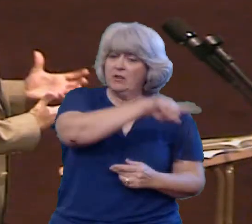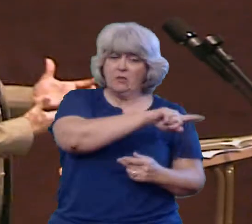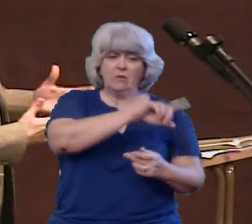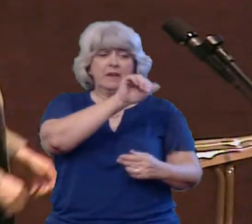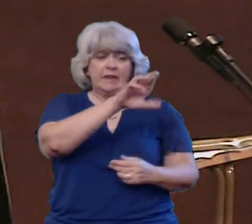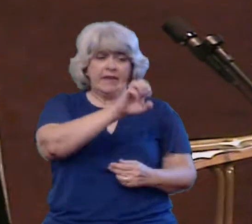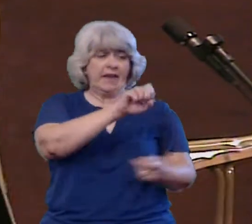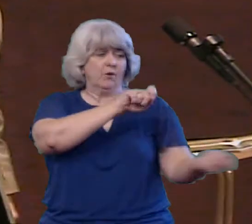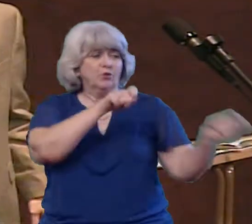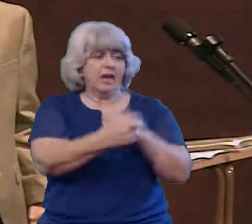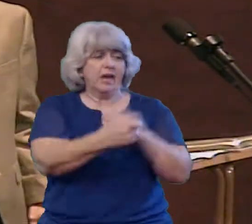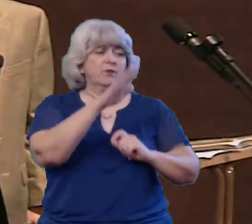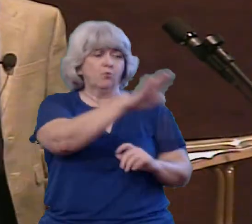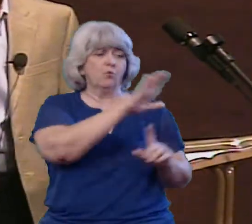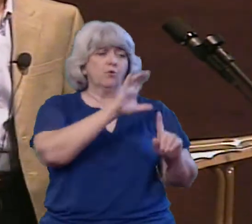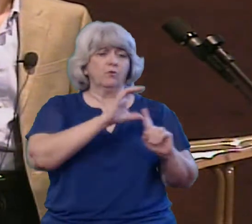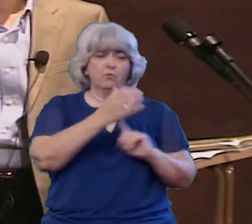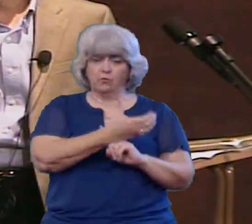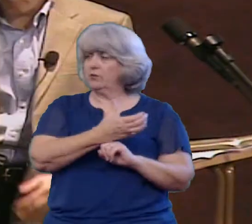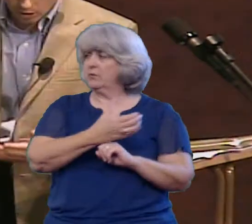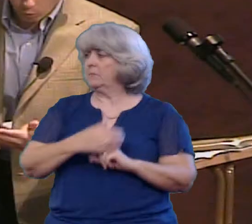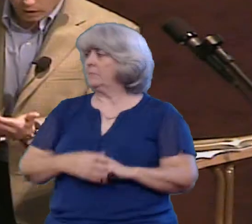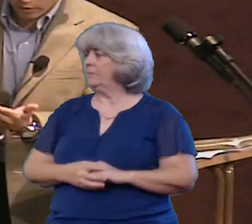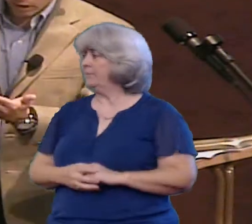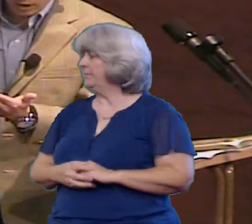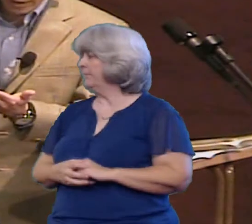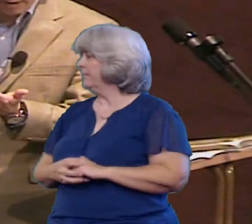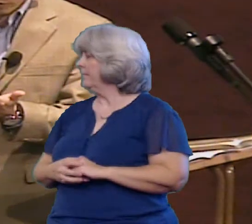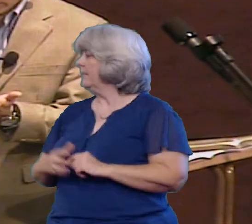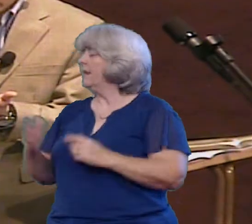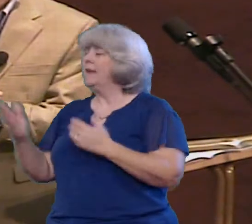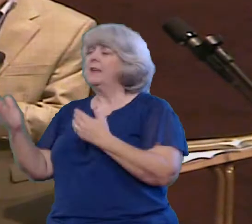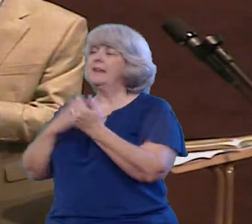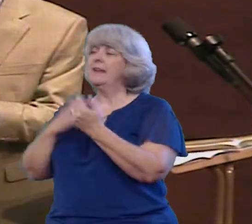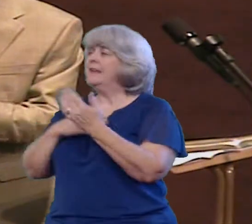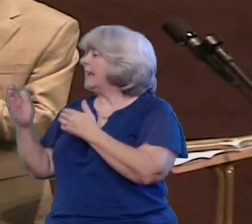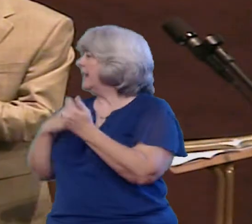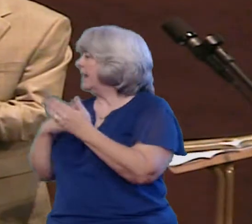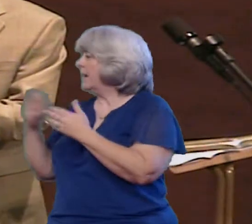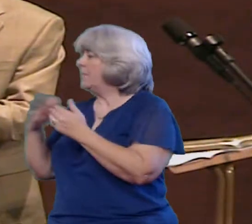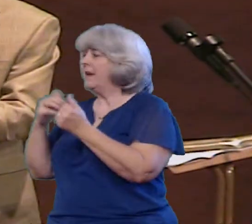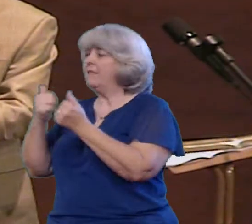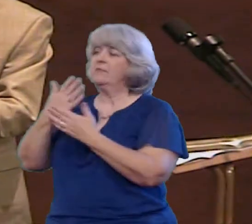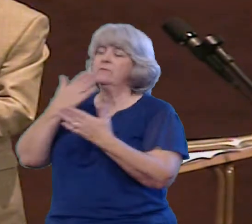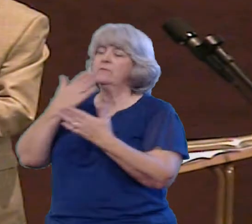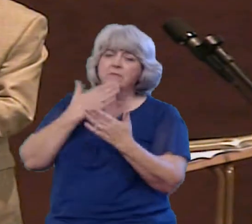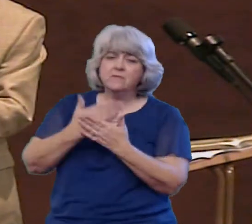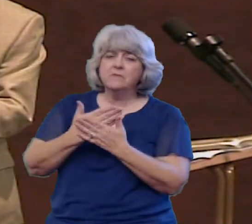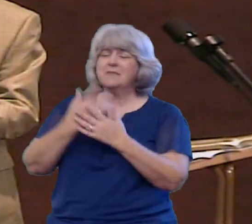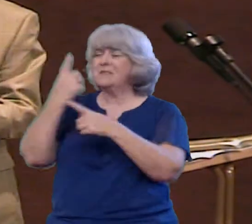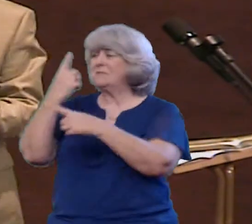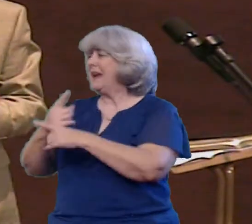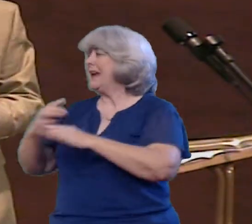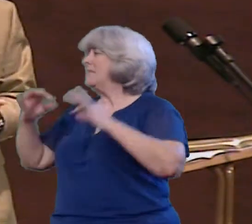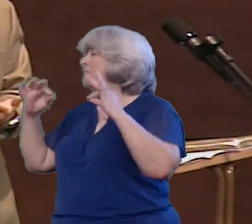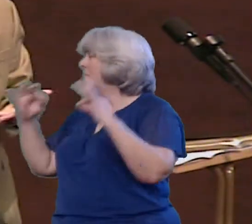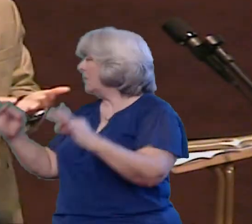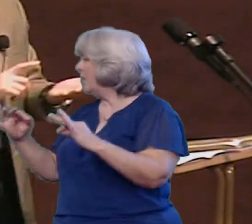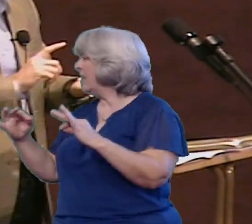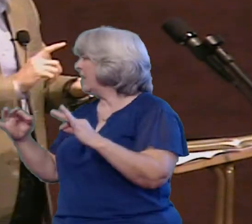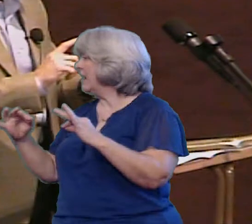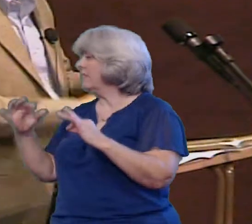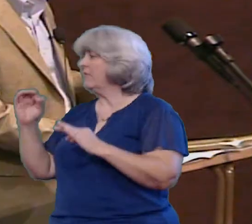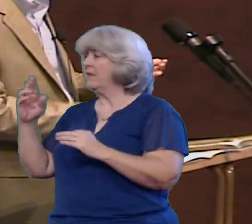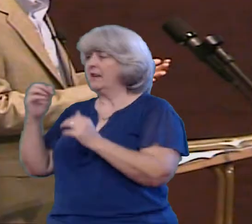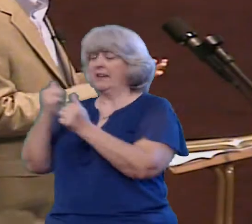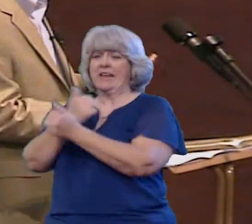at the same time That no matter whether everything is good and right and just and perfect Or whether everything